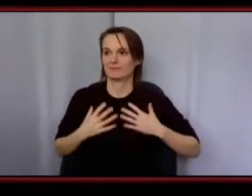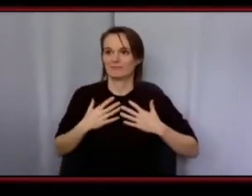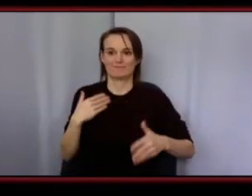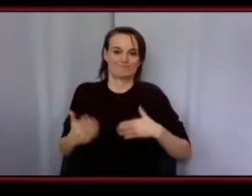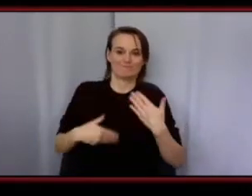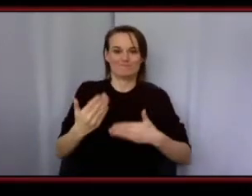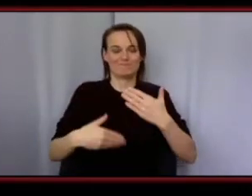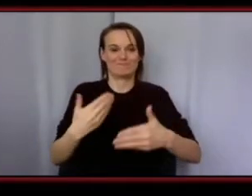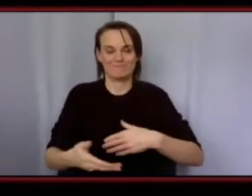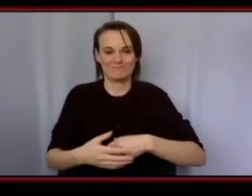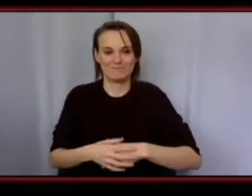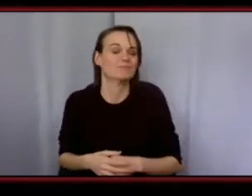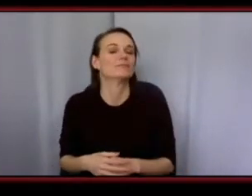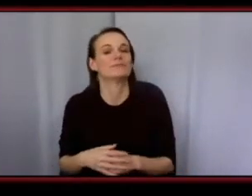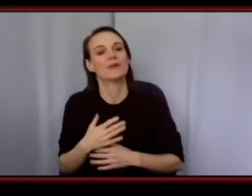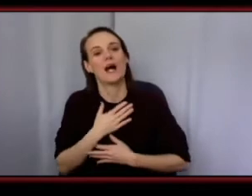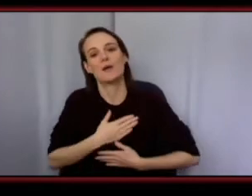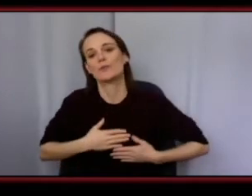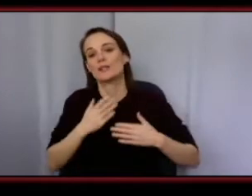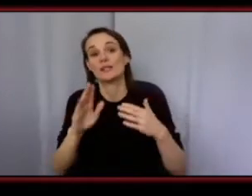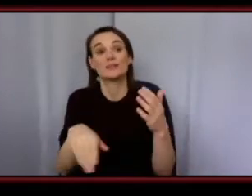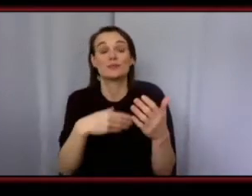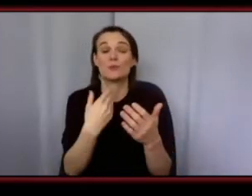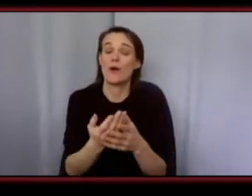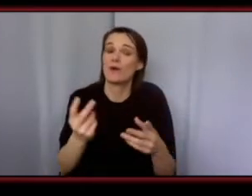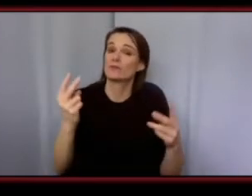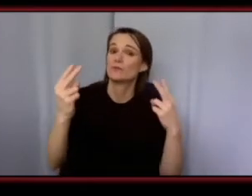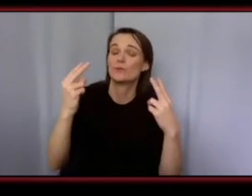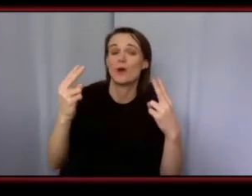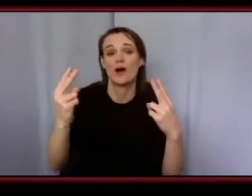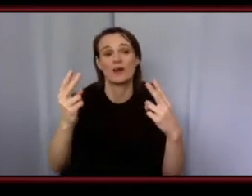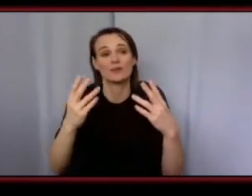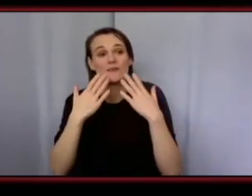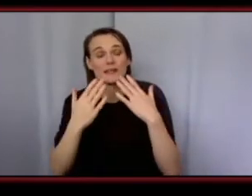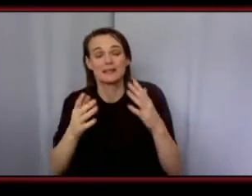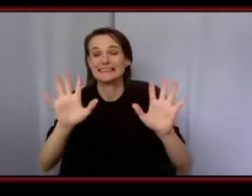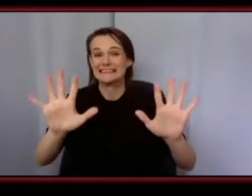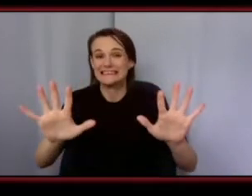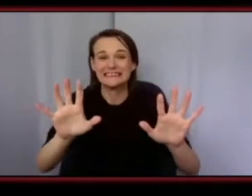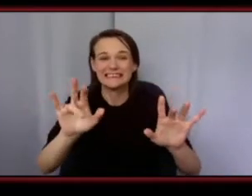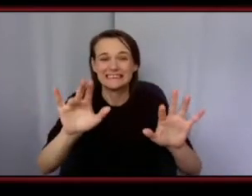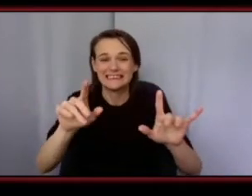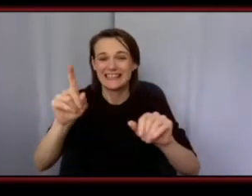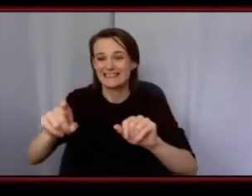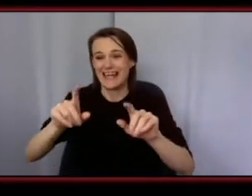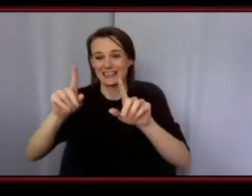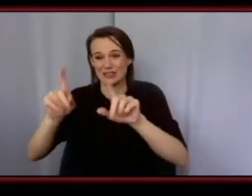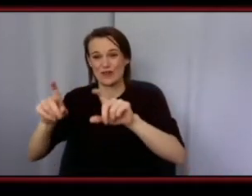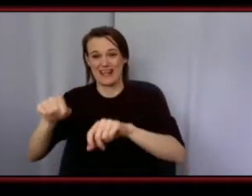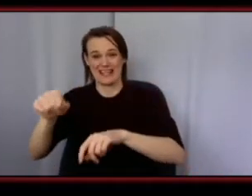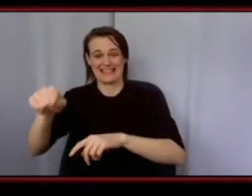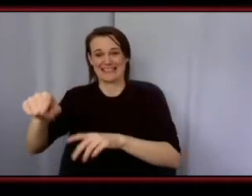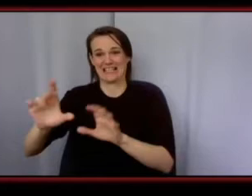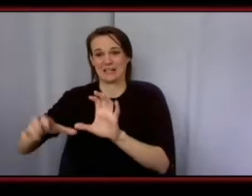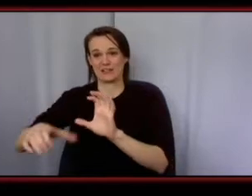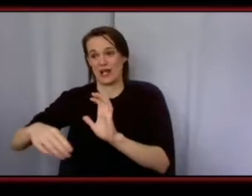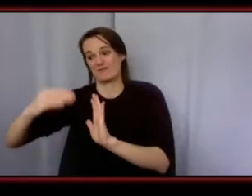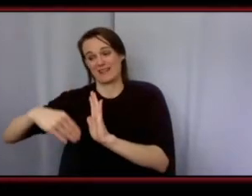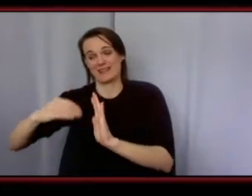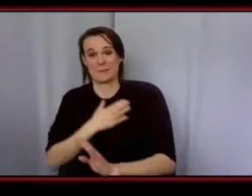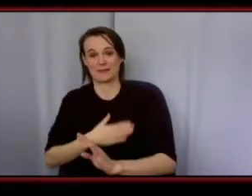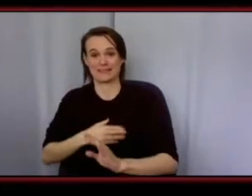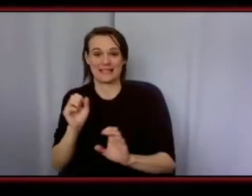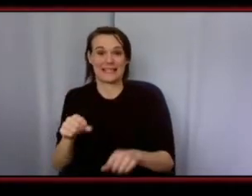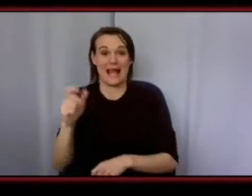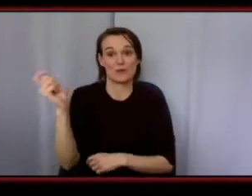i really appreciate everybody uh for tuning in uh don't forget to fill out the survey link in the chat for a chance to win one of our three